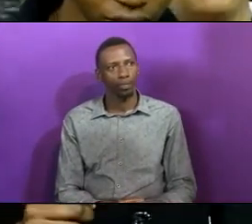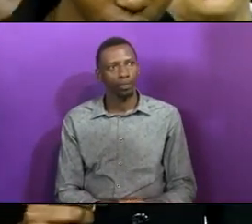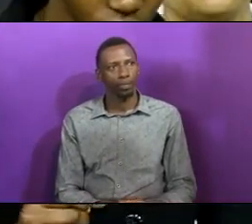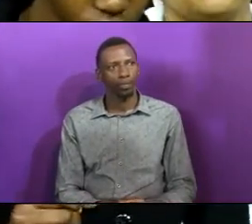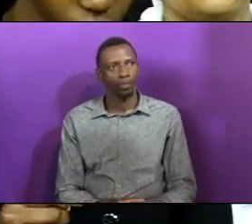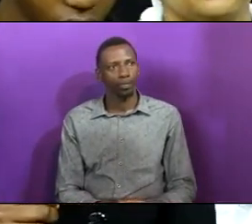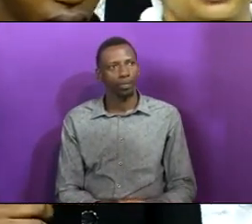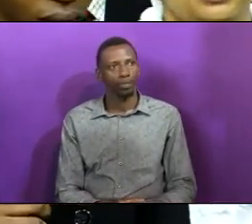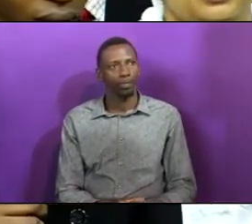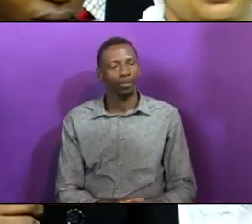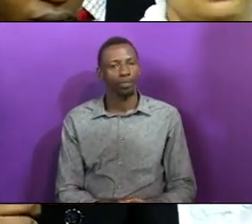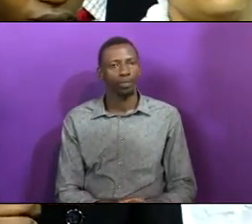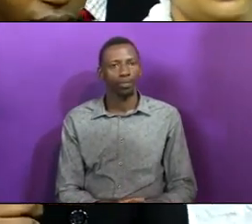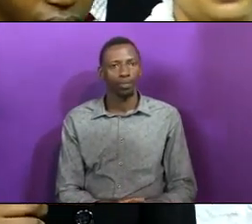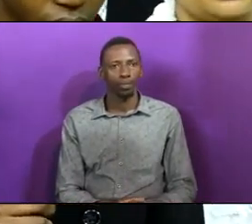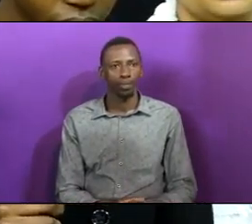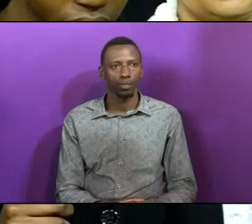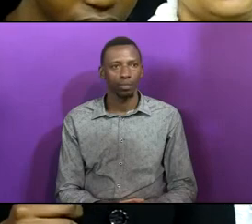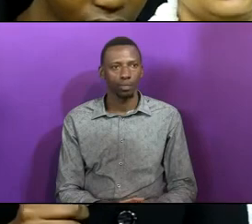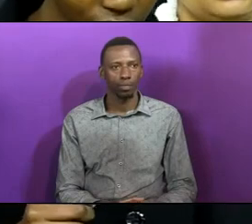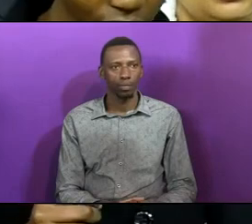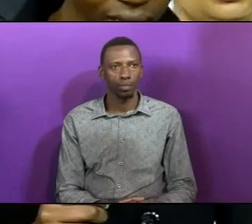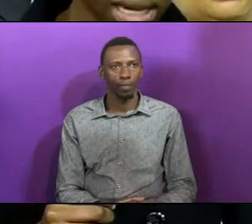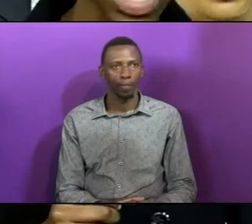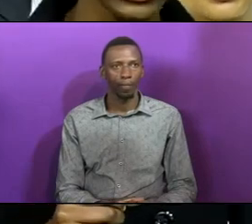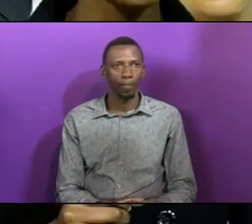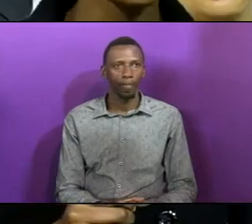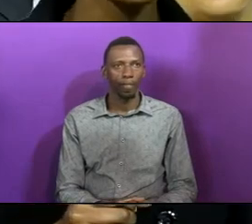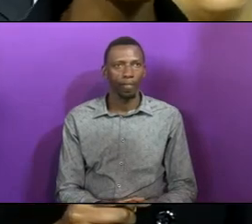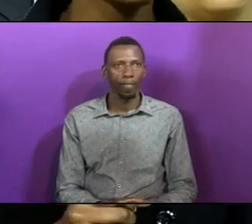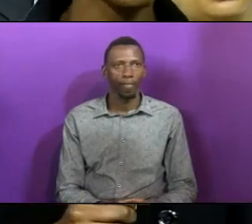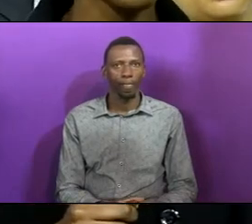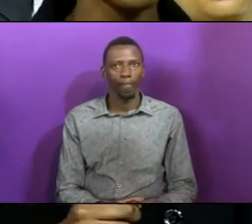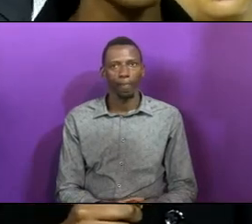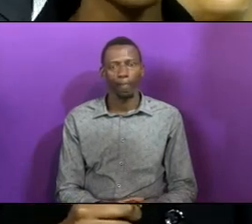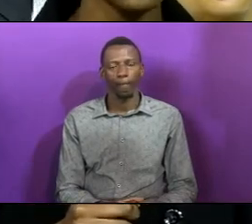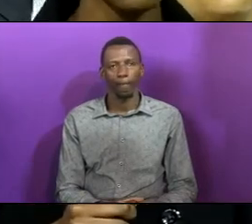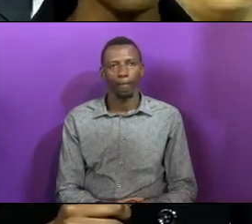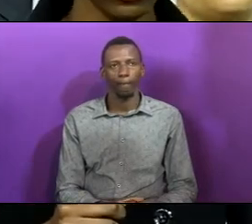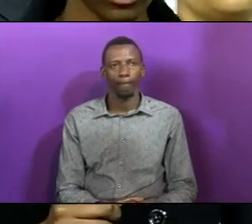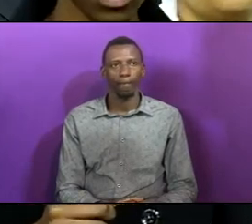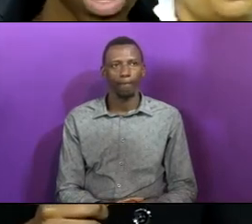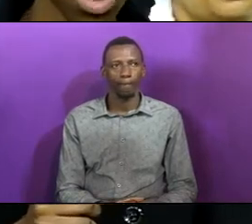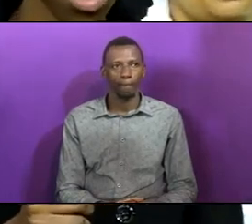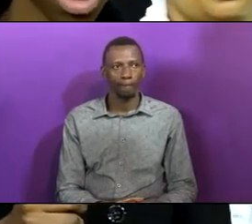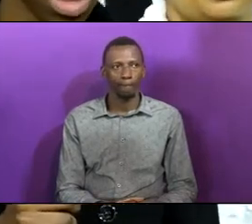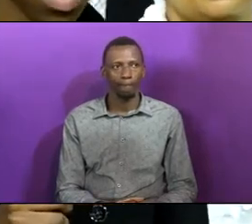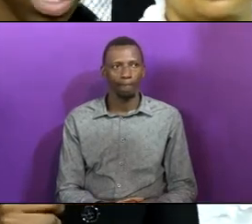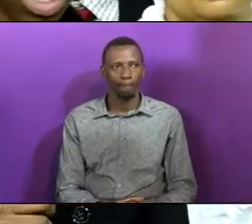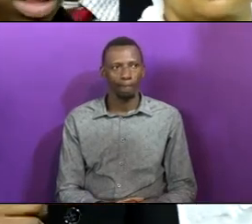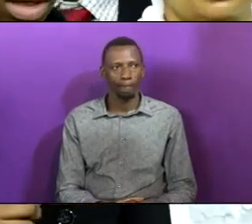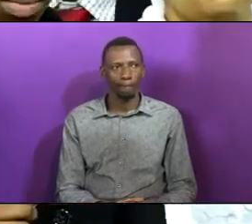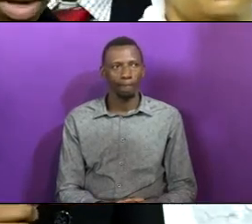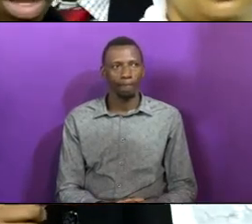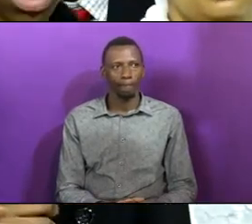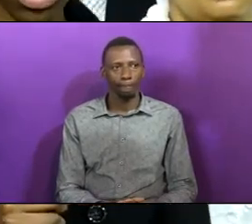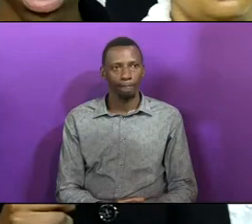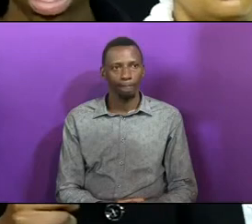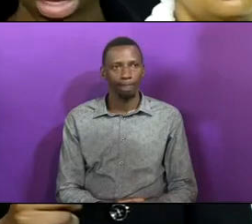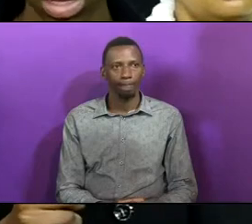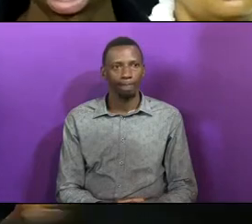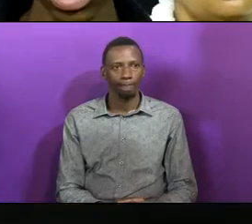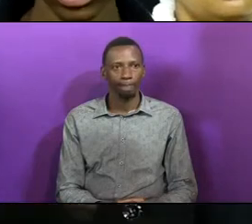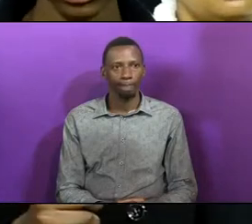cleansing to Calvary's light. There's wonderful power in the